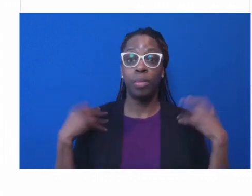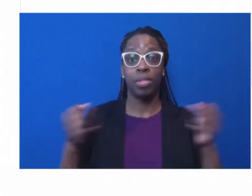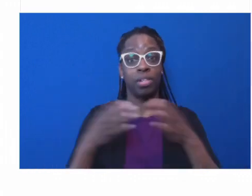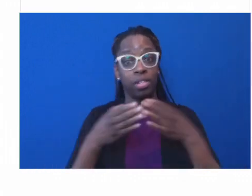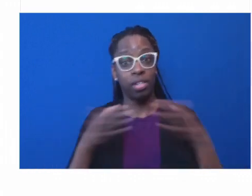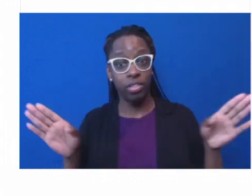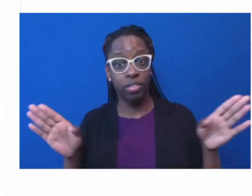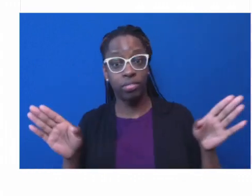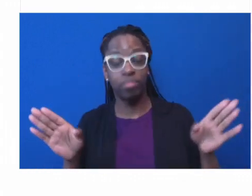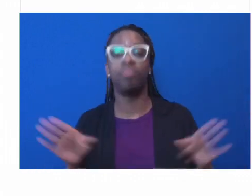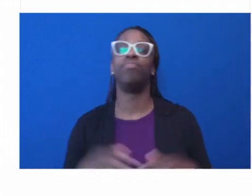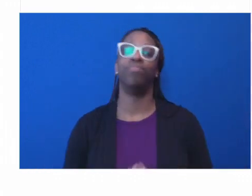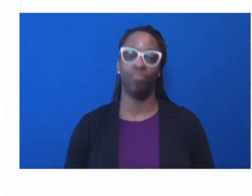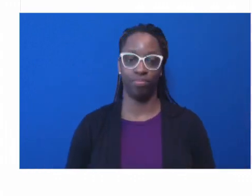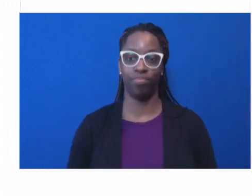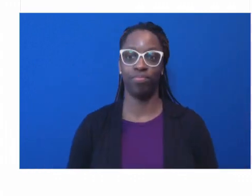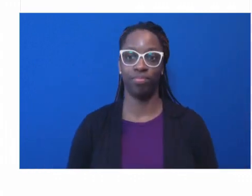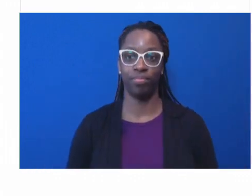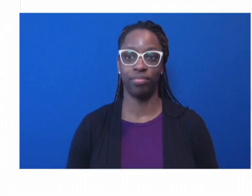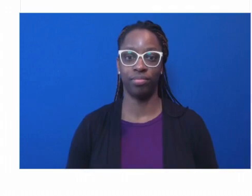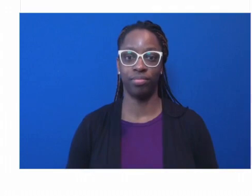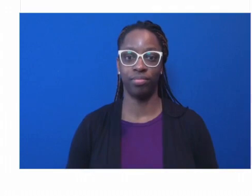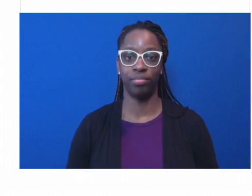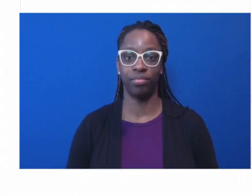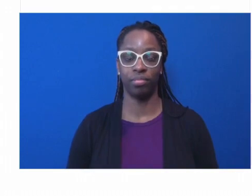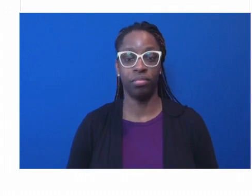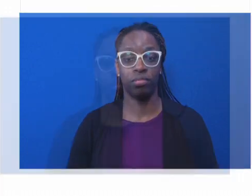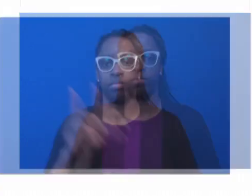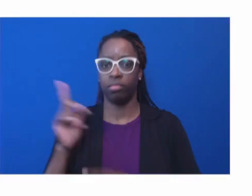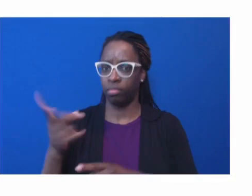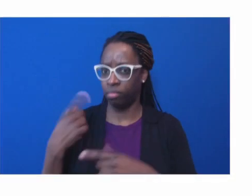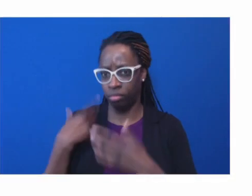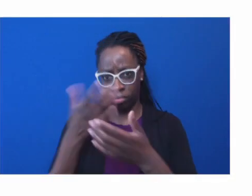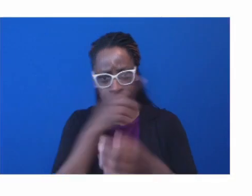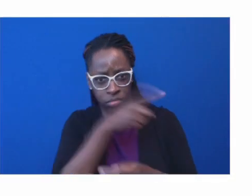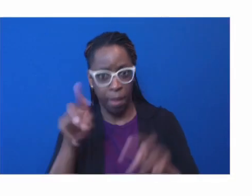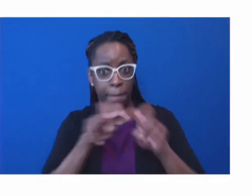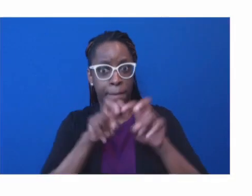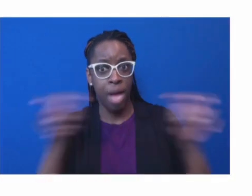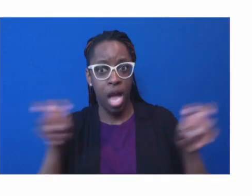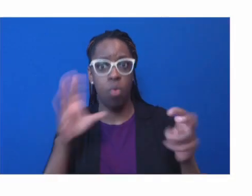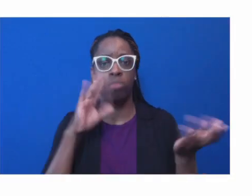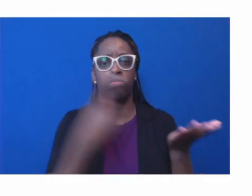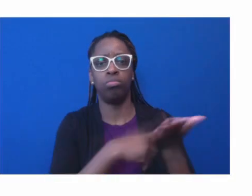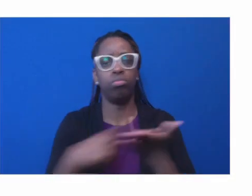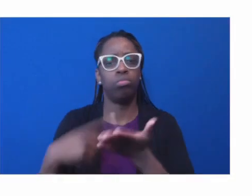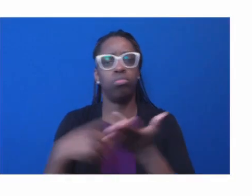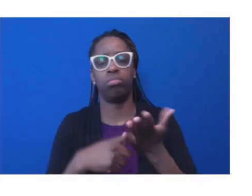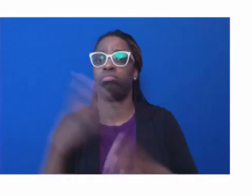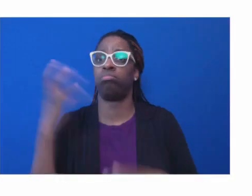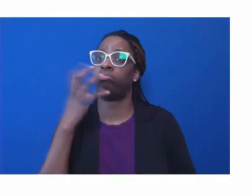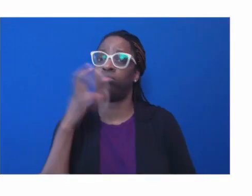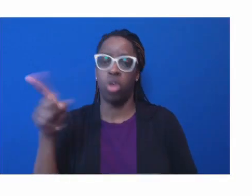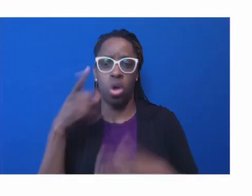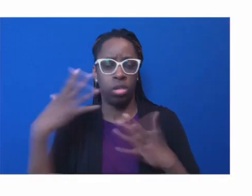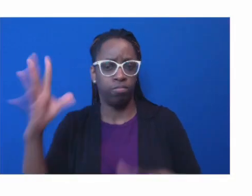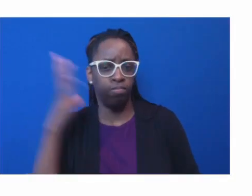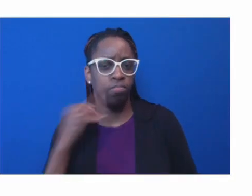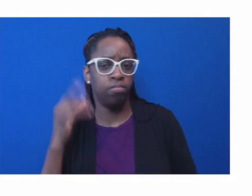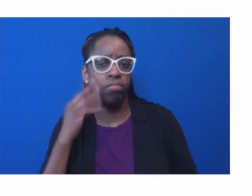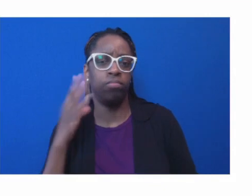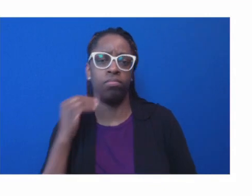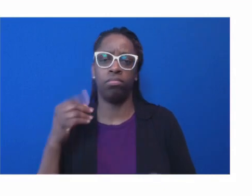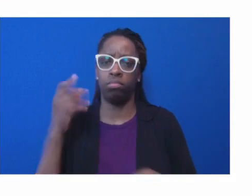experiences. We'll have both the perspective of communities and public health. So I'm going to invite